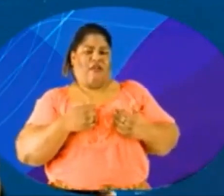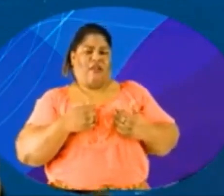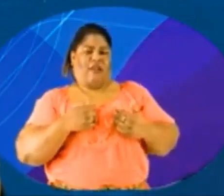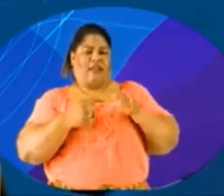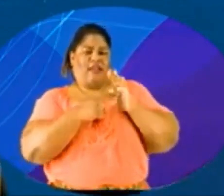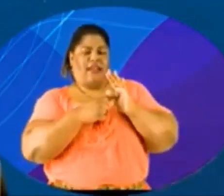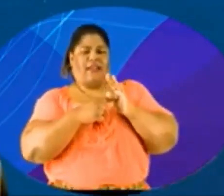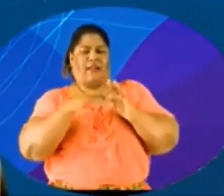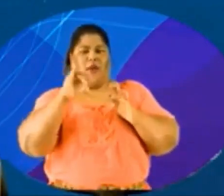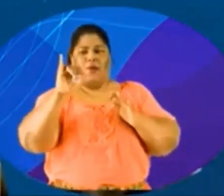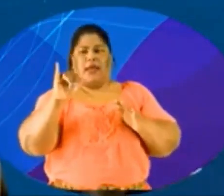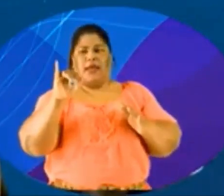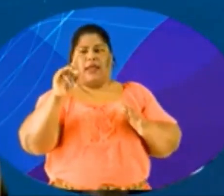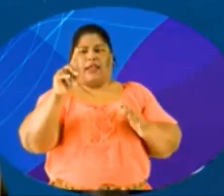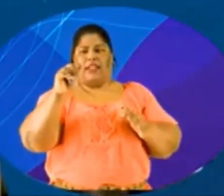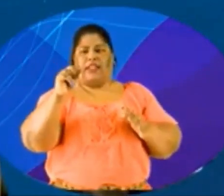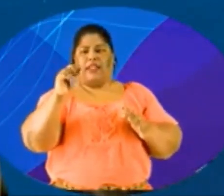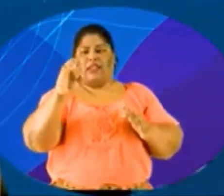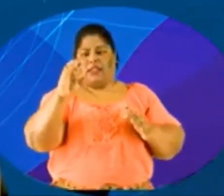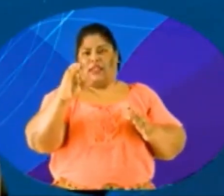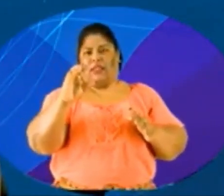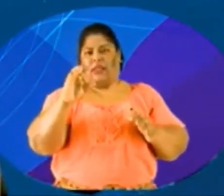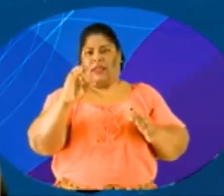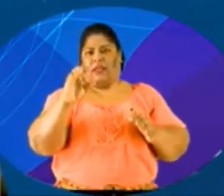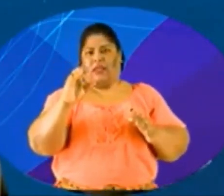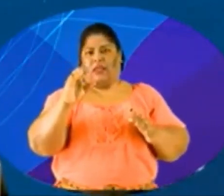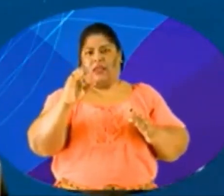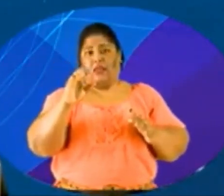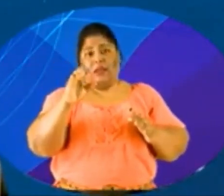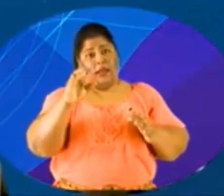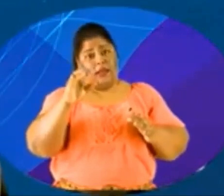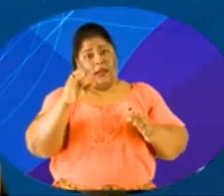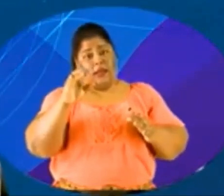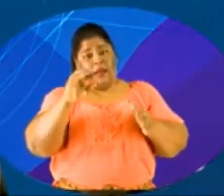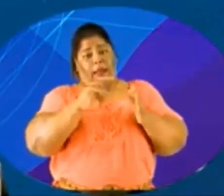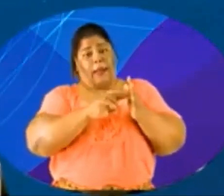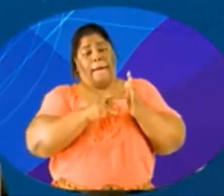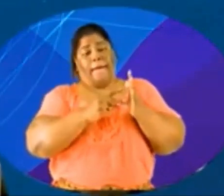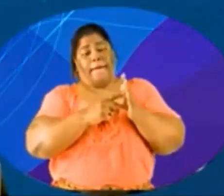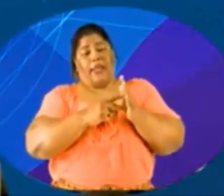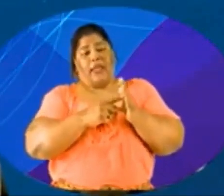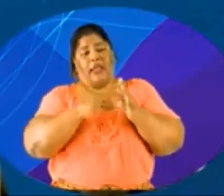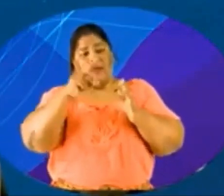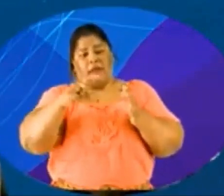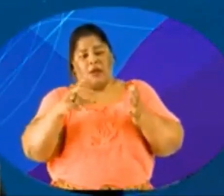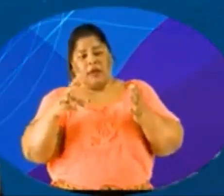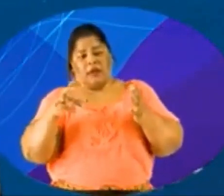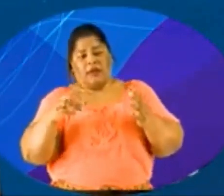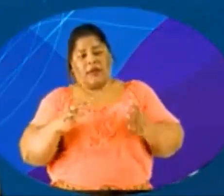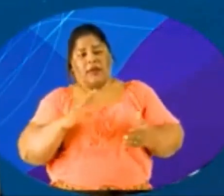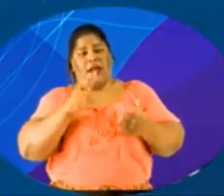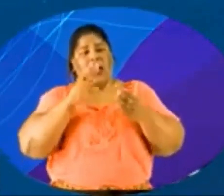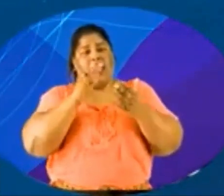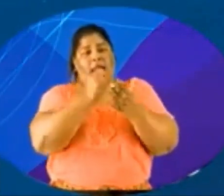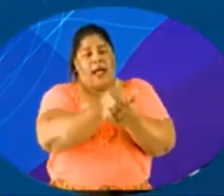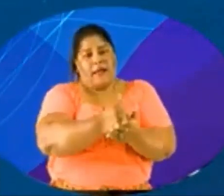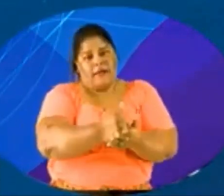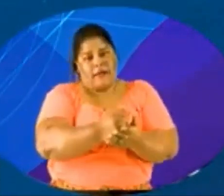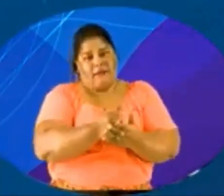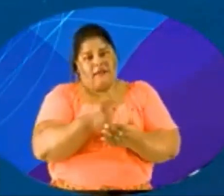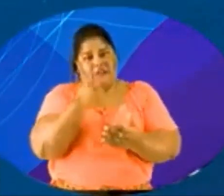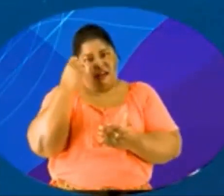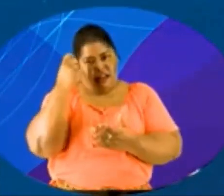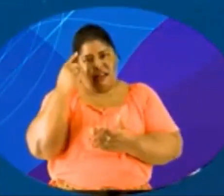ytrc have to give them the opportunity you have to give them the opportunity for them to you know see that there's more